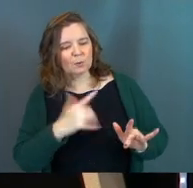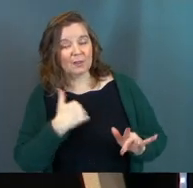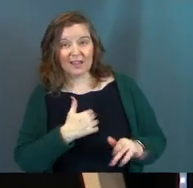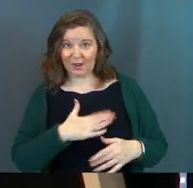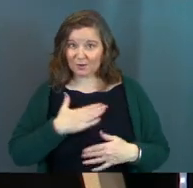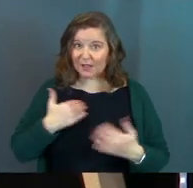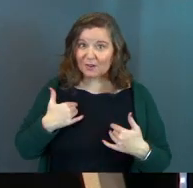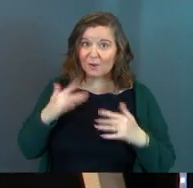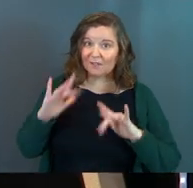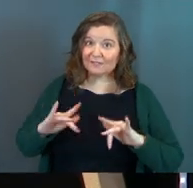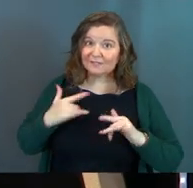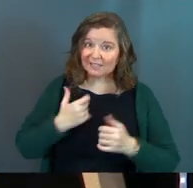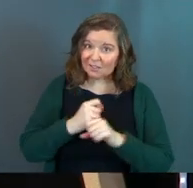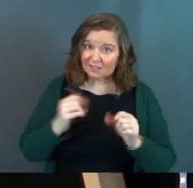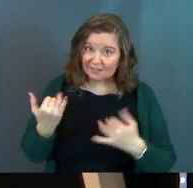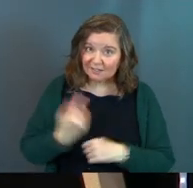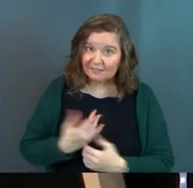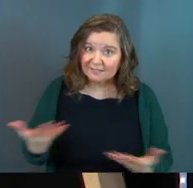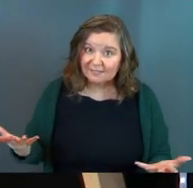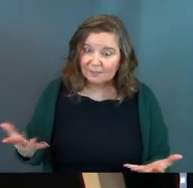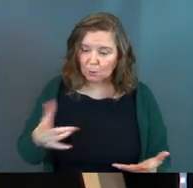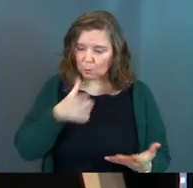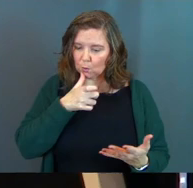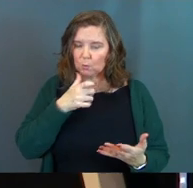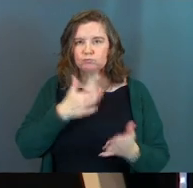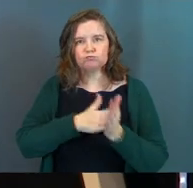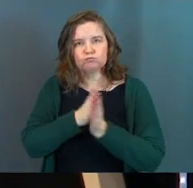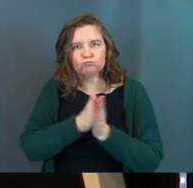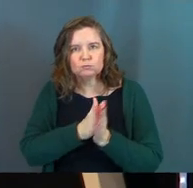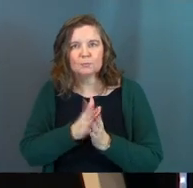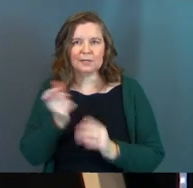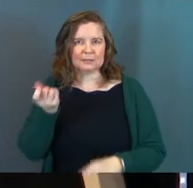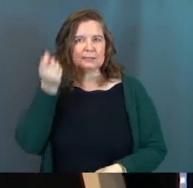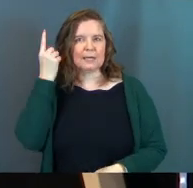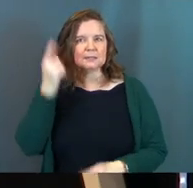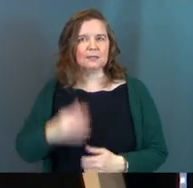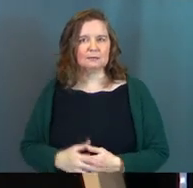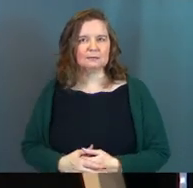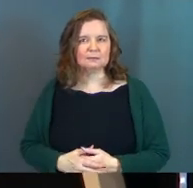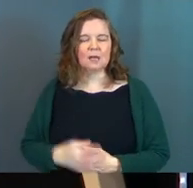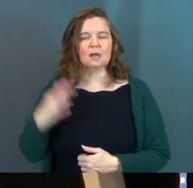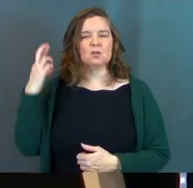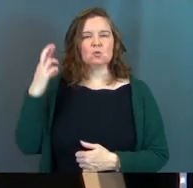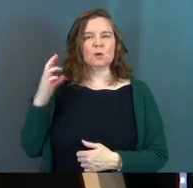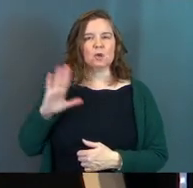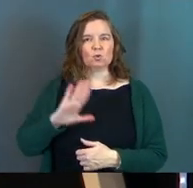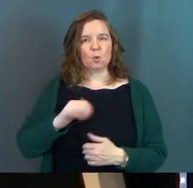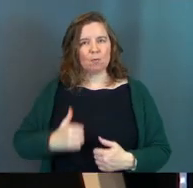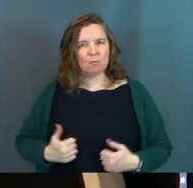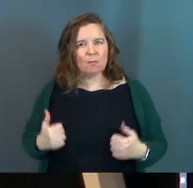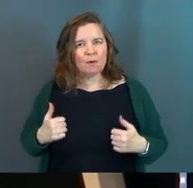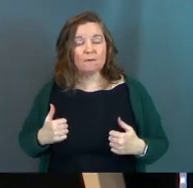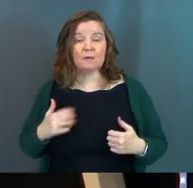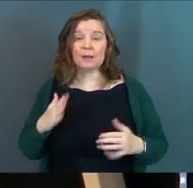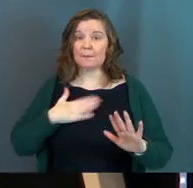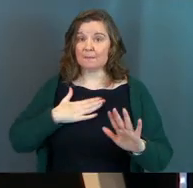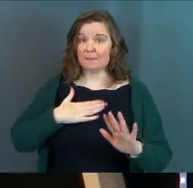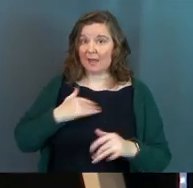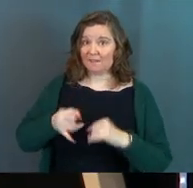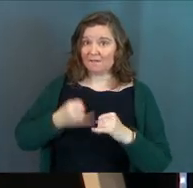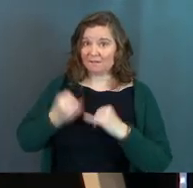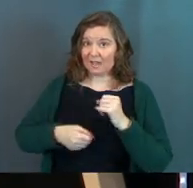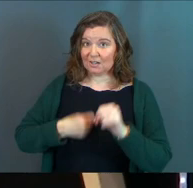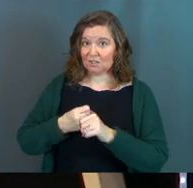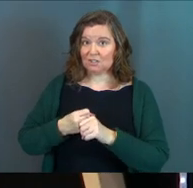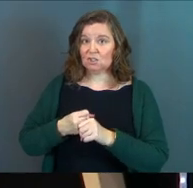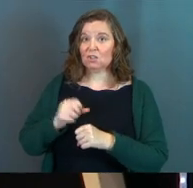Are you glad you got a gentle Savior today? Who's well motivated because he gets it. And he realizes your life. My final